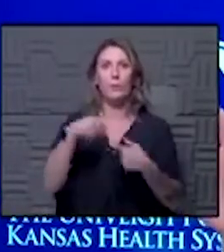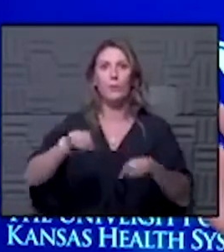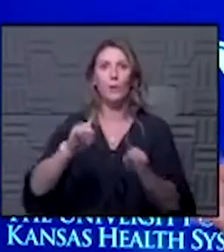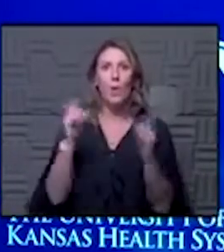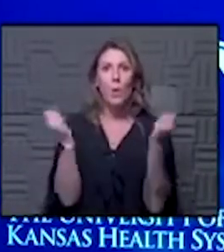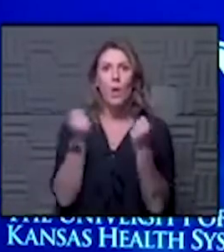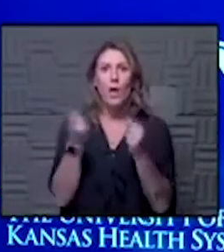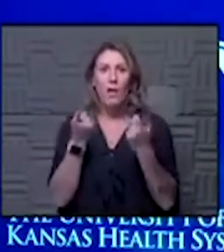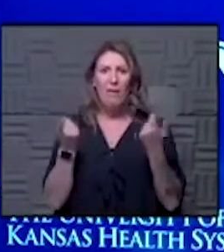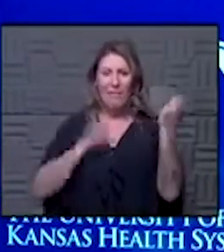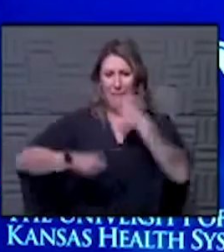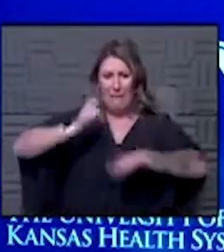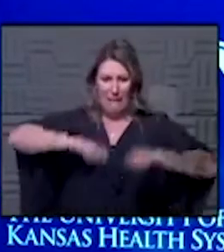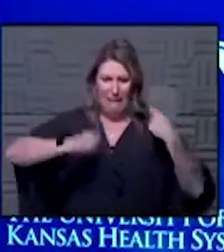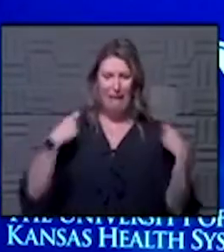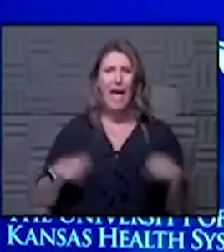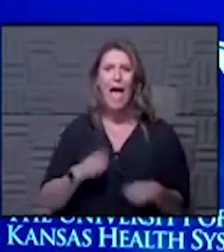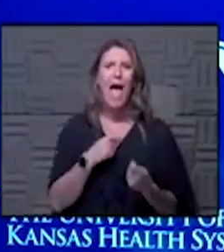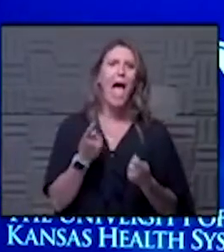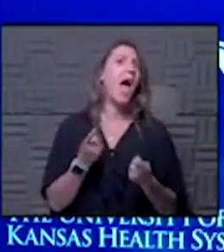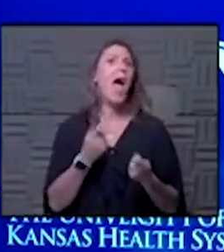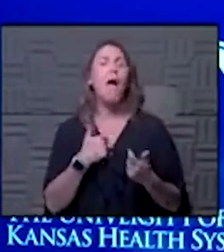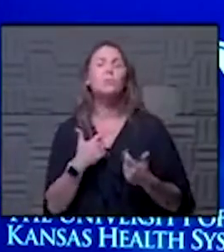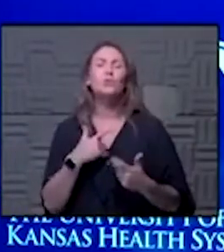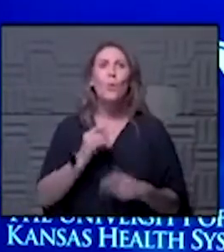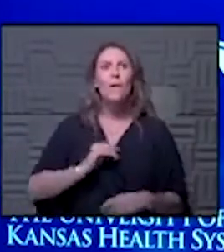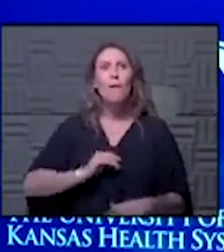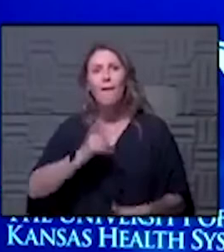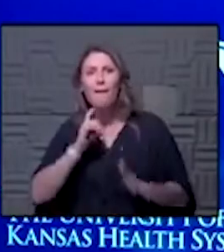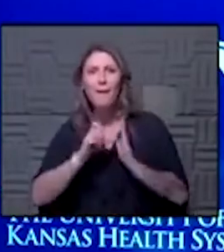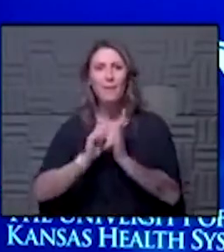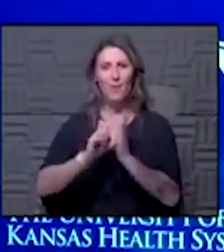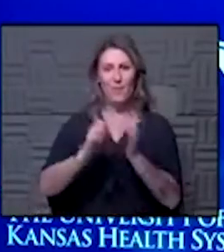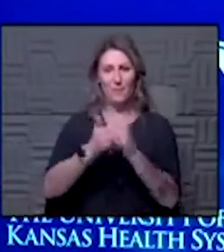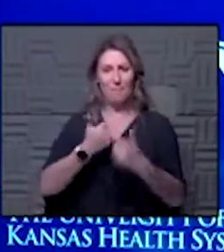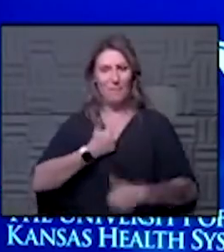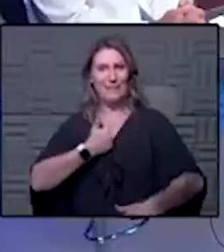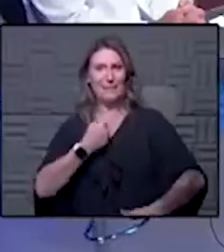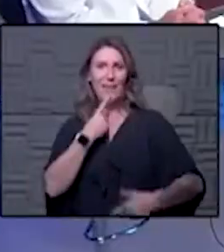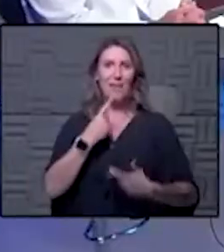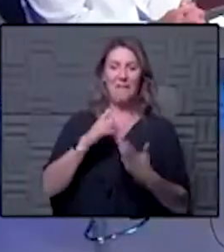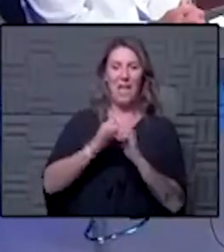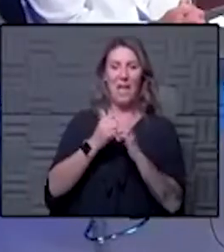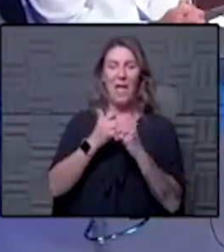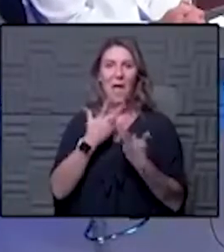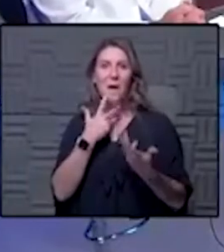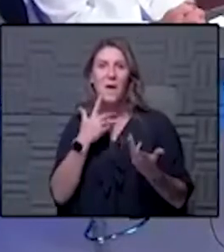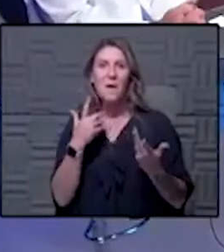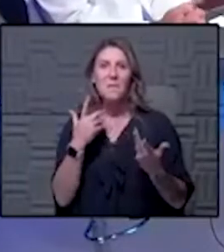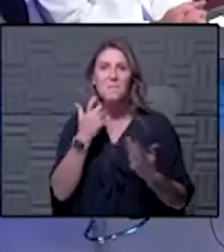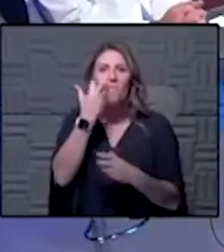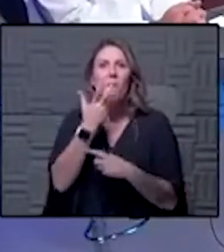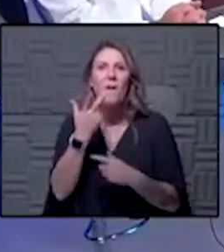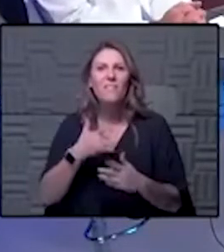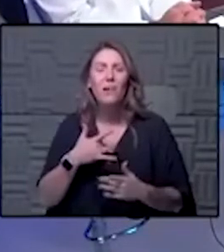started layering up she goes damn i'm so impressed how much warmer i feel it's really hard to admit your parents are right